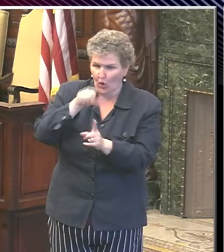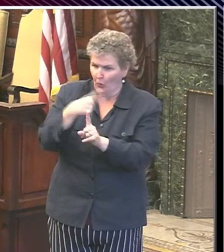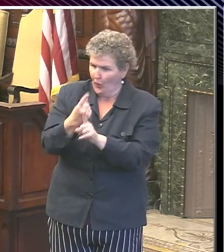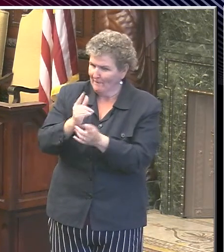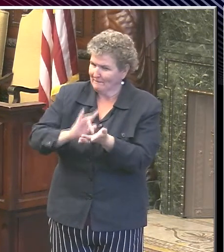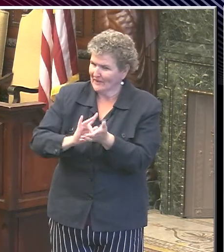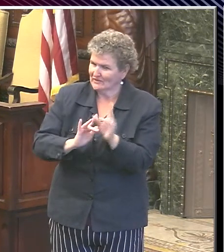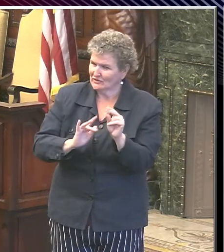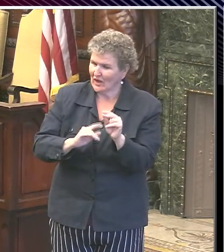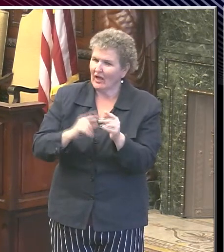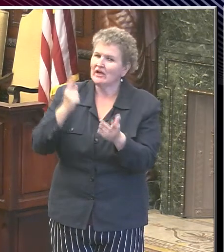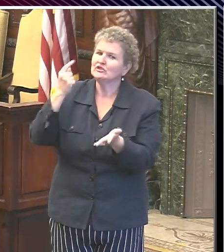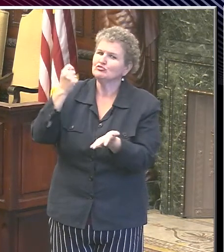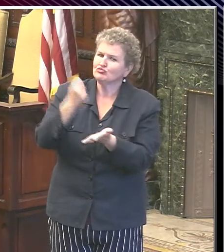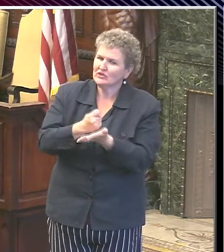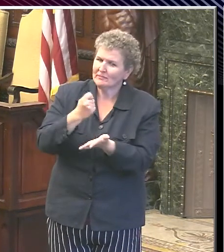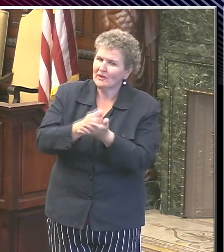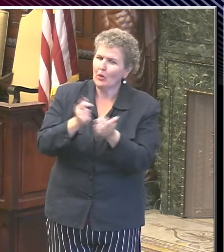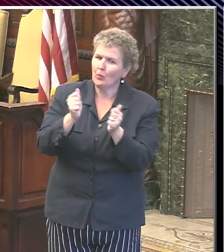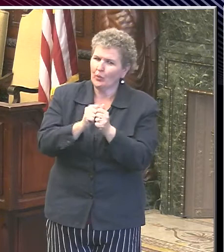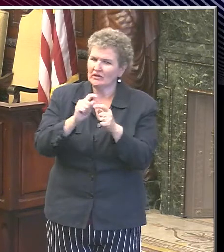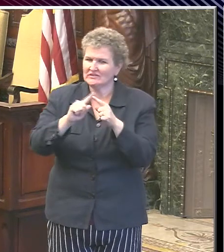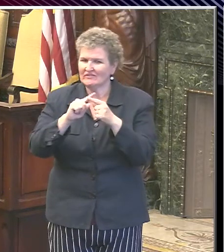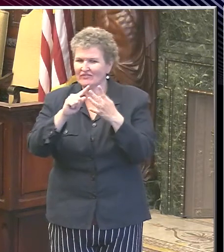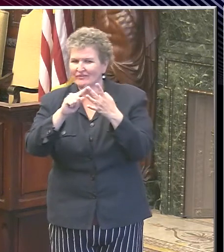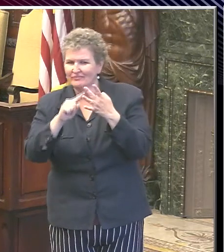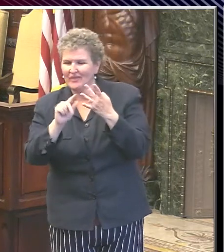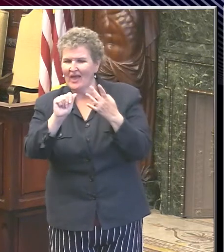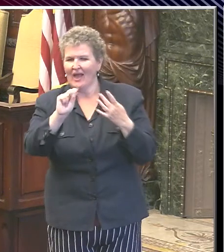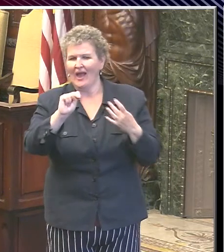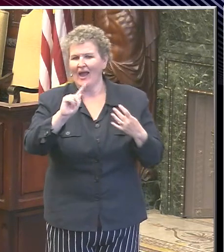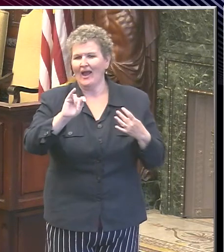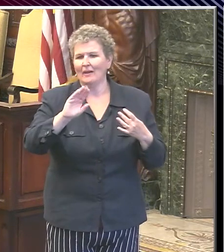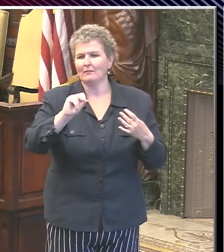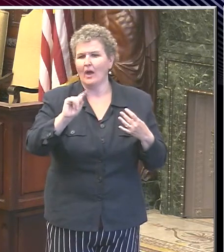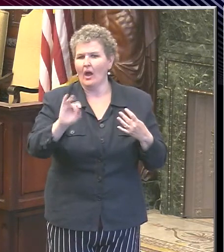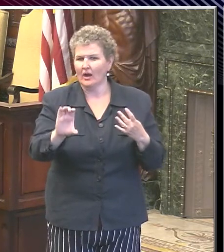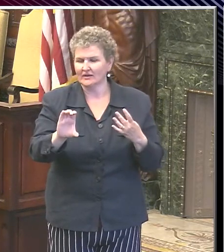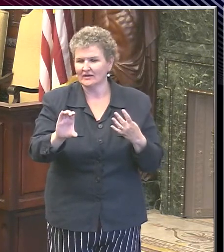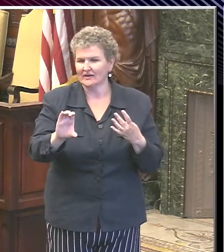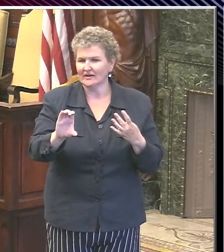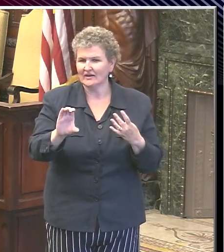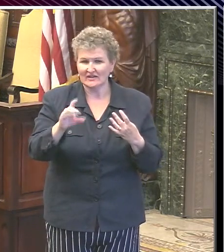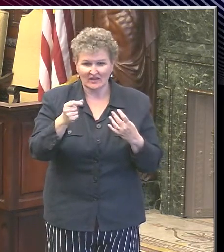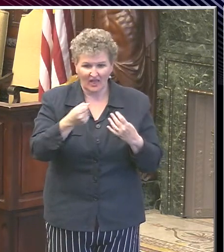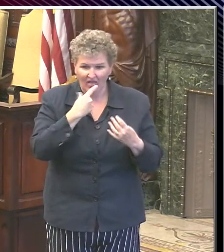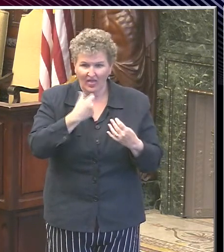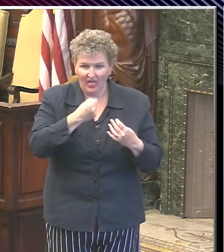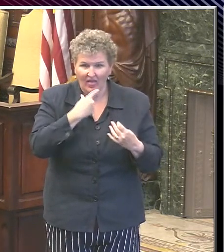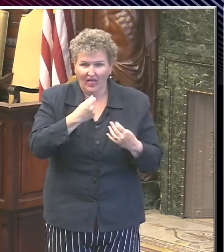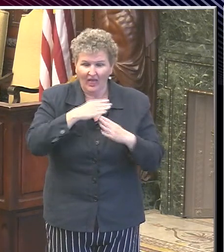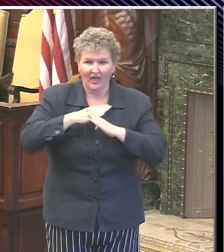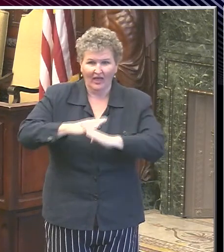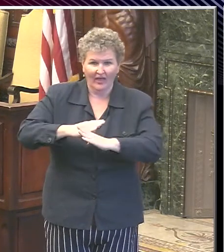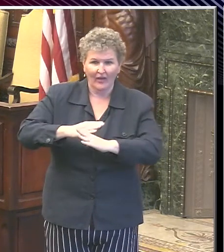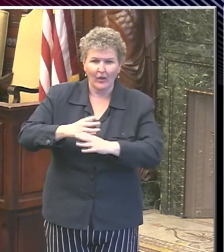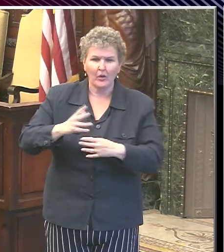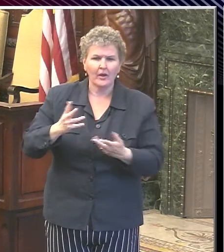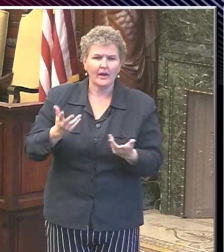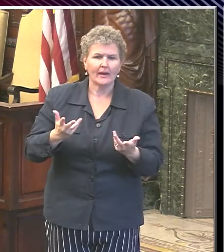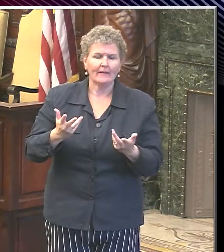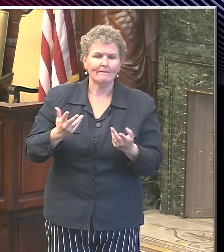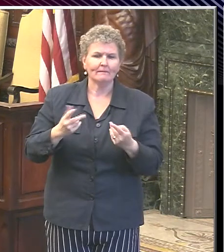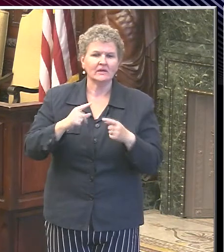also treated with an antibiotic as a chroma. Could